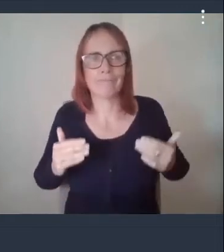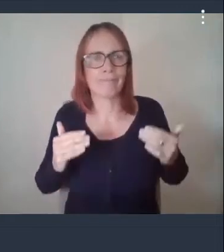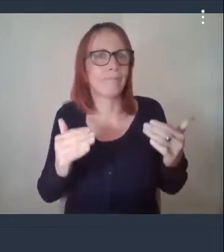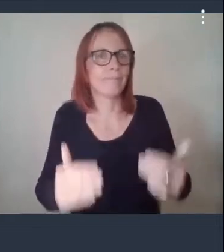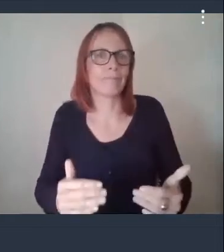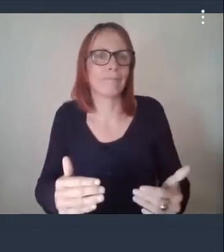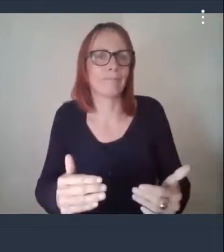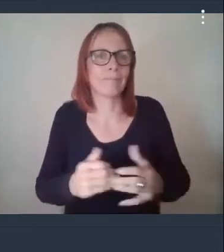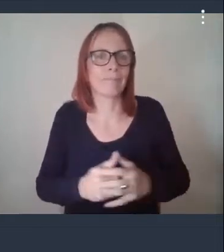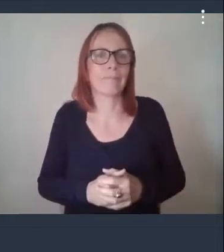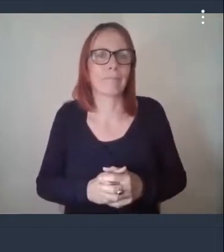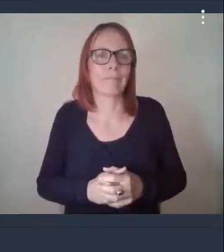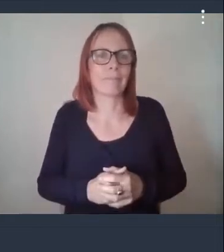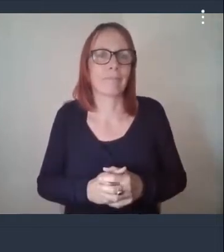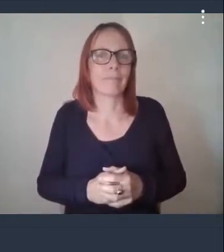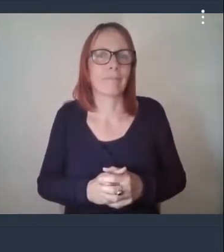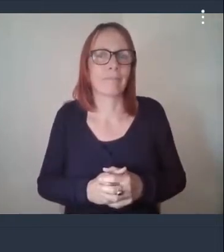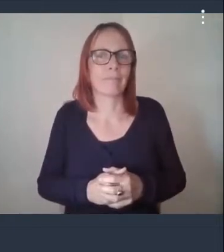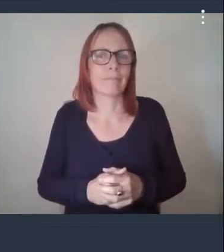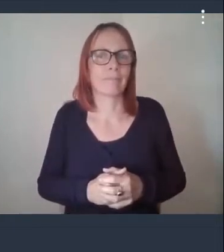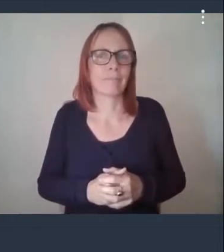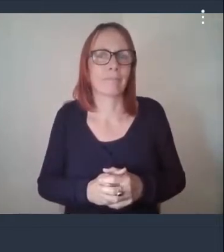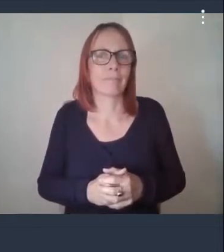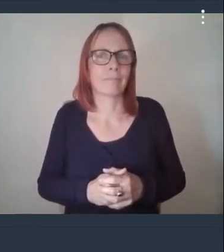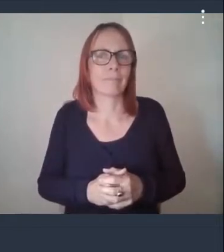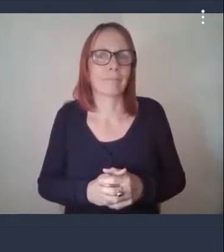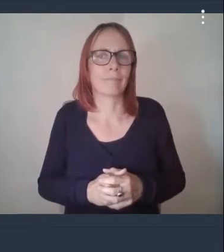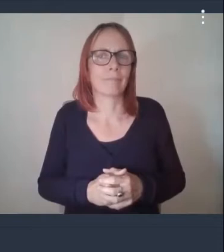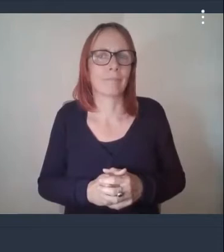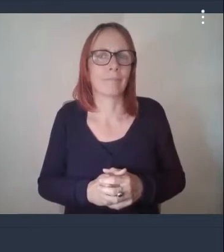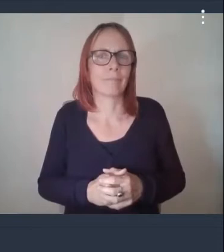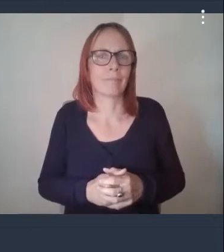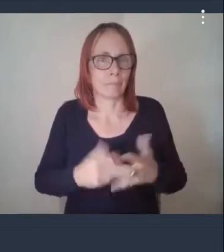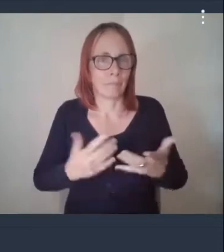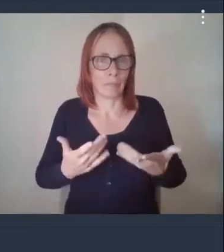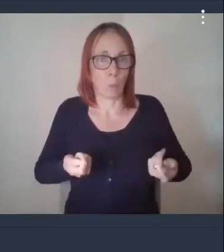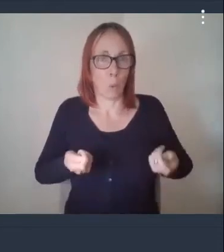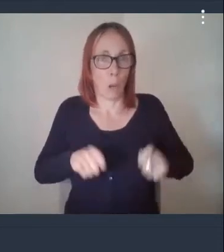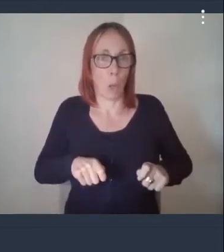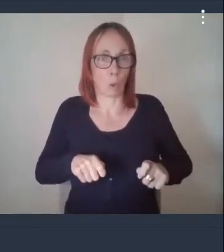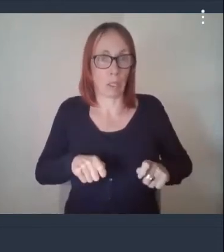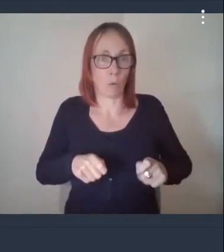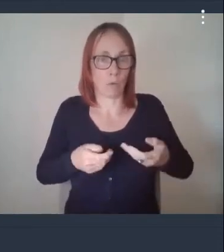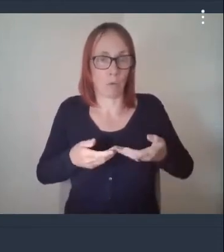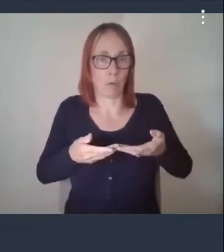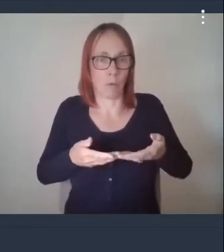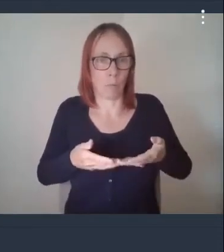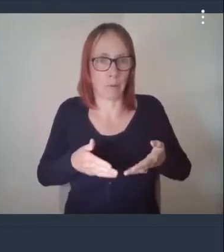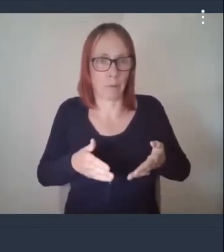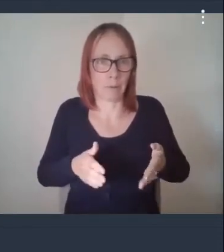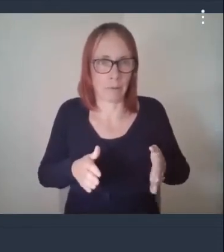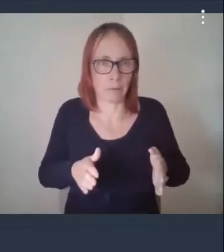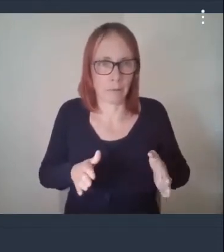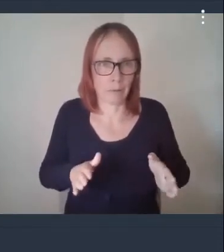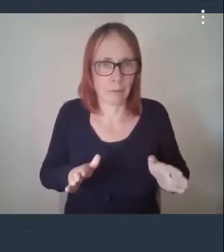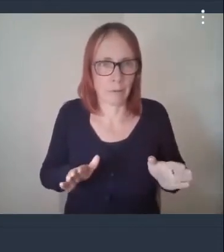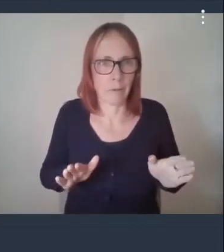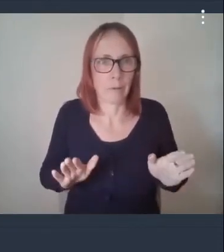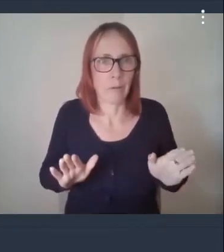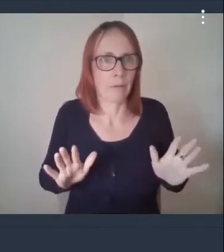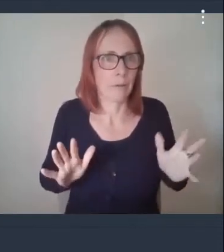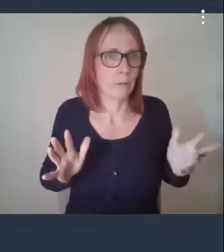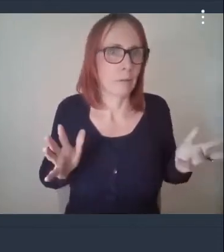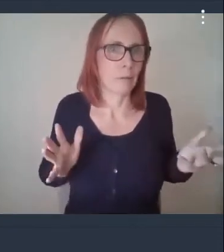you know how we slowly came out of the phase lockdown and we don't know if there'll be a